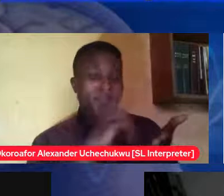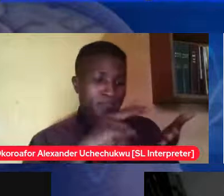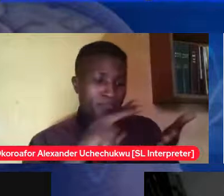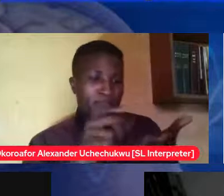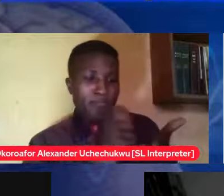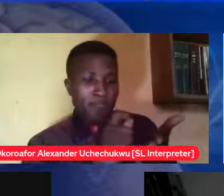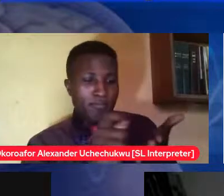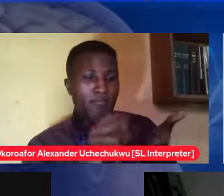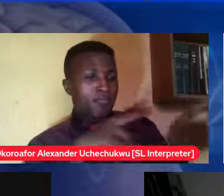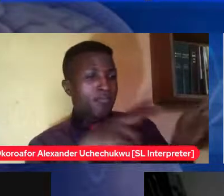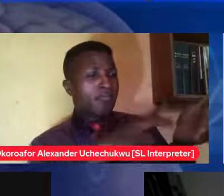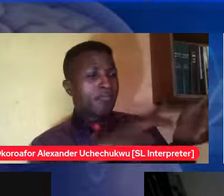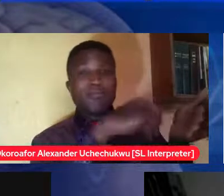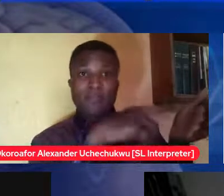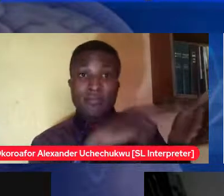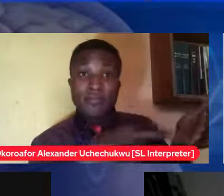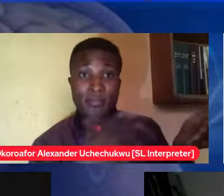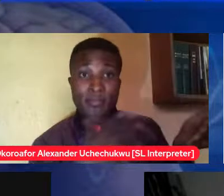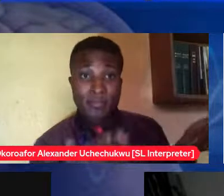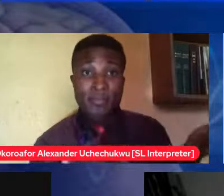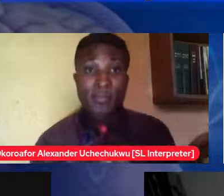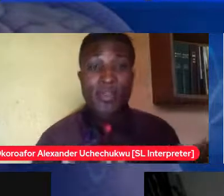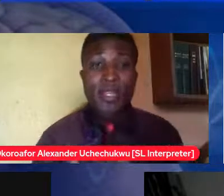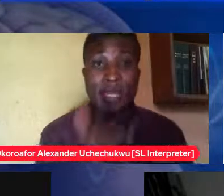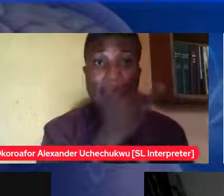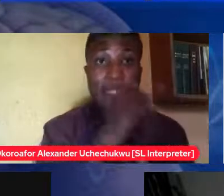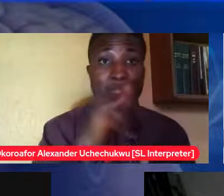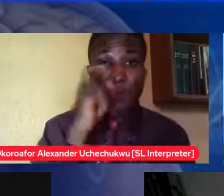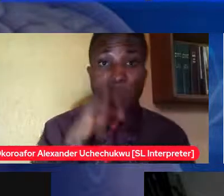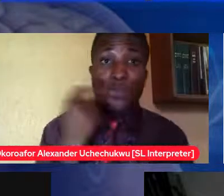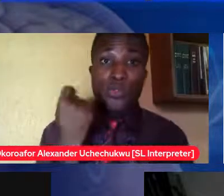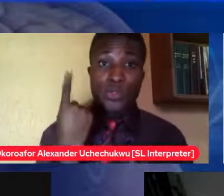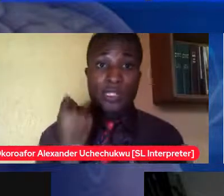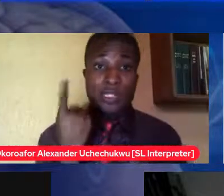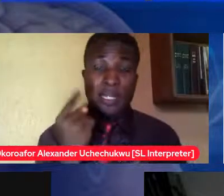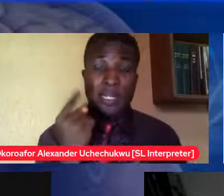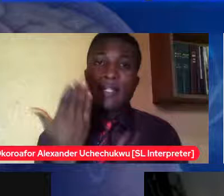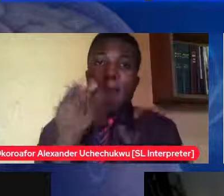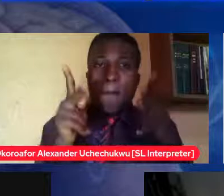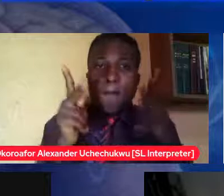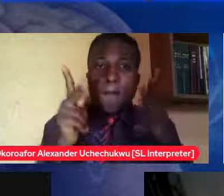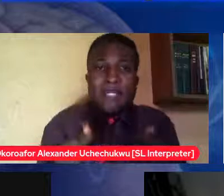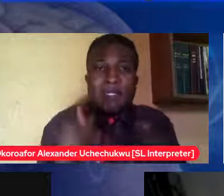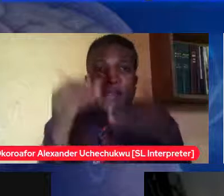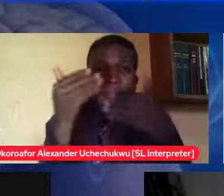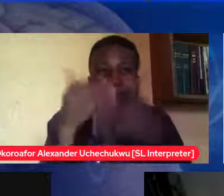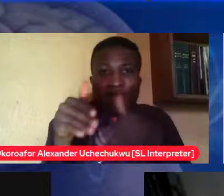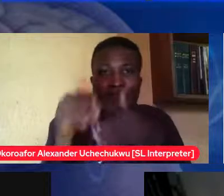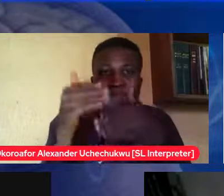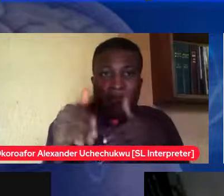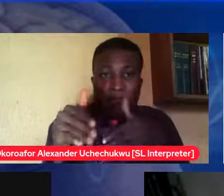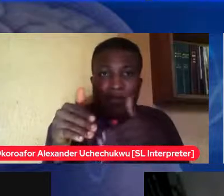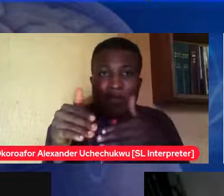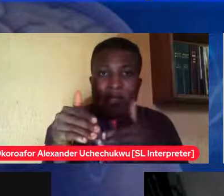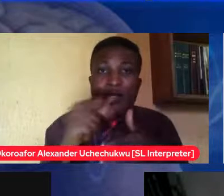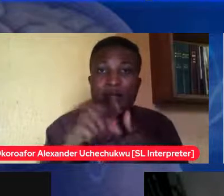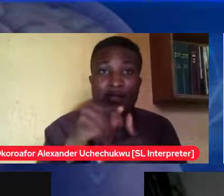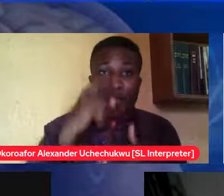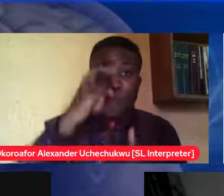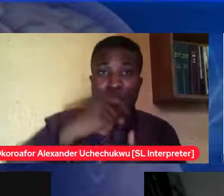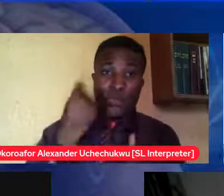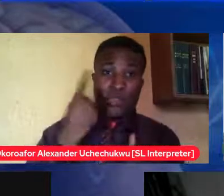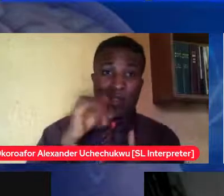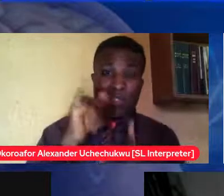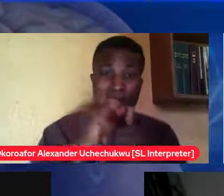understand that we cannot just go straight to you and get in your space it has to there has to be some distance it's factor for social